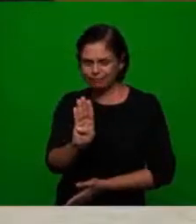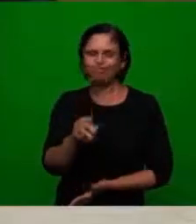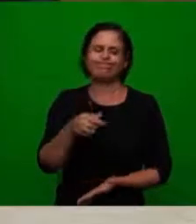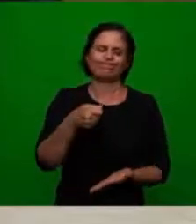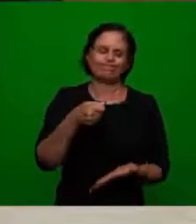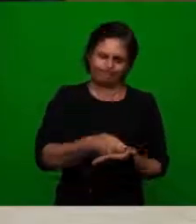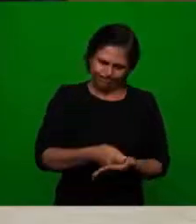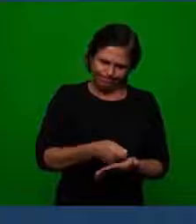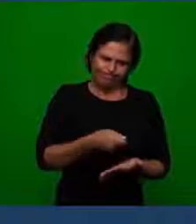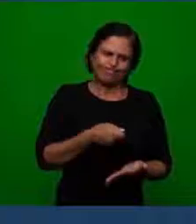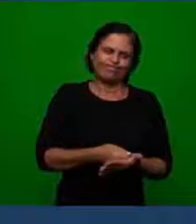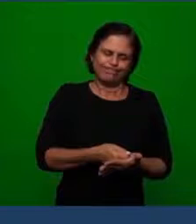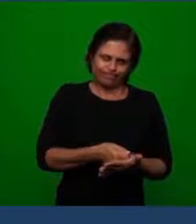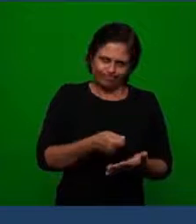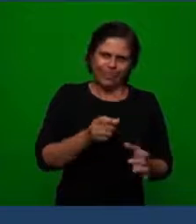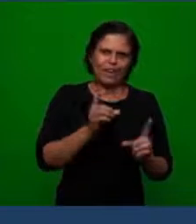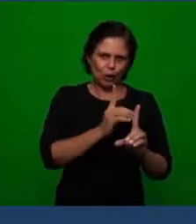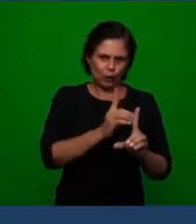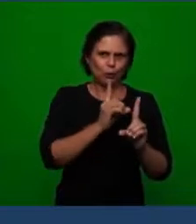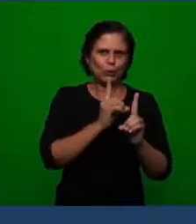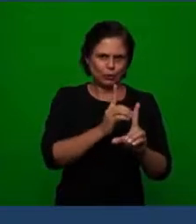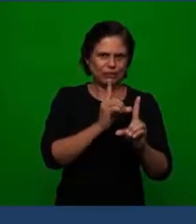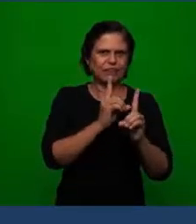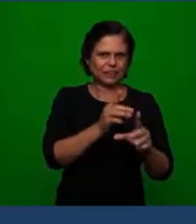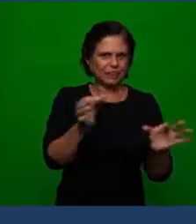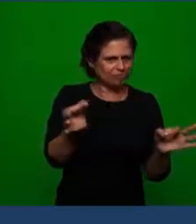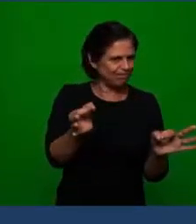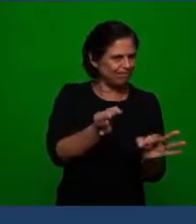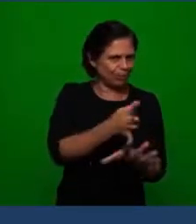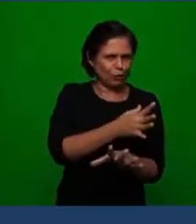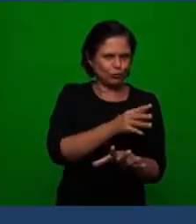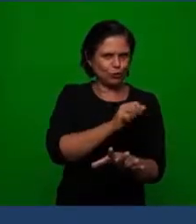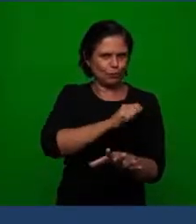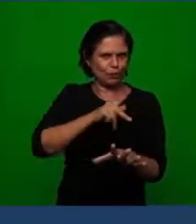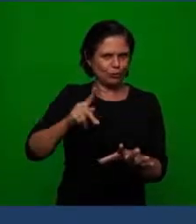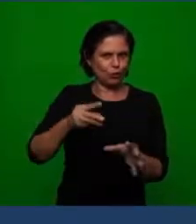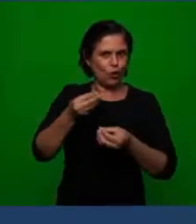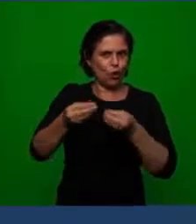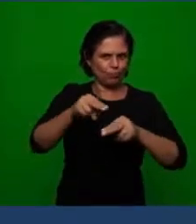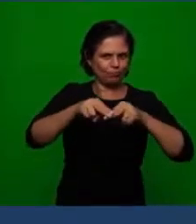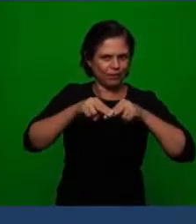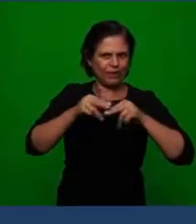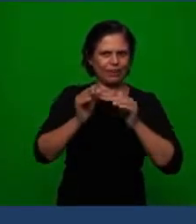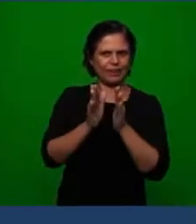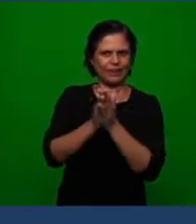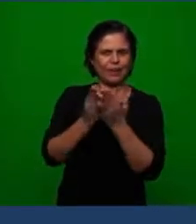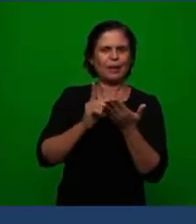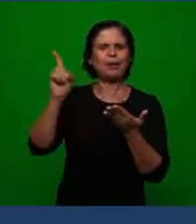was to confirm and consolidate the doctrine apostolic doctrine through the word